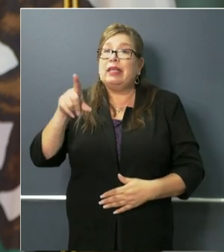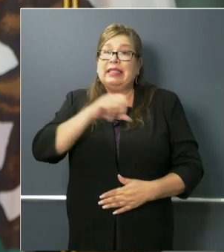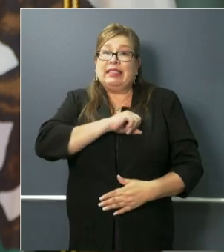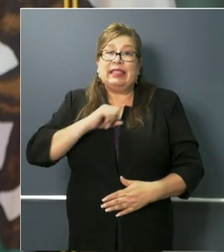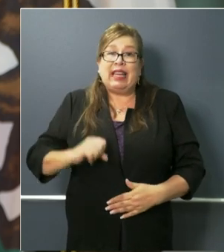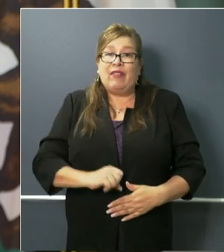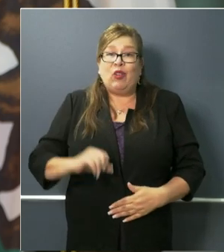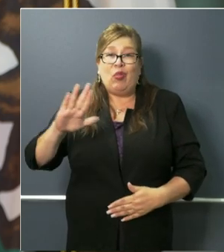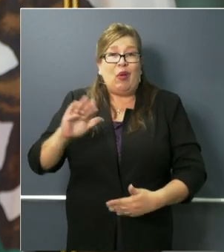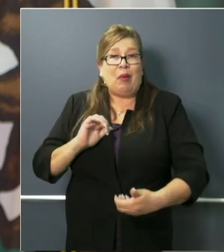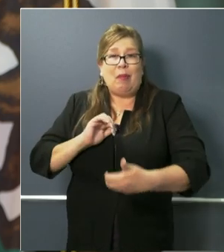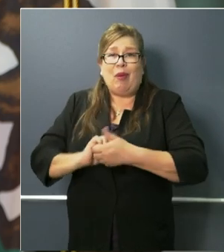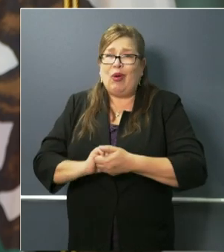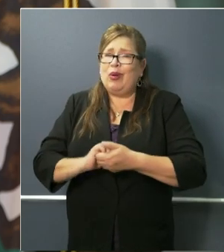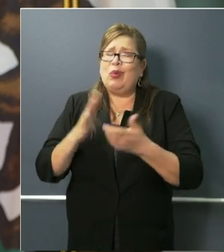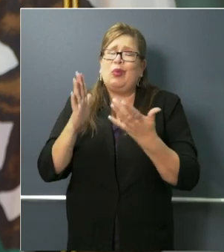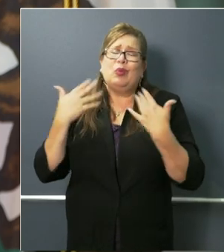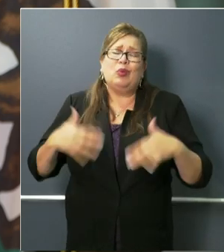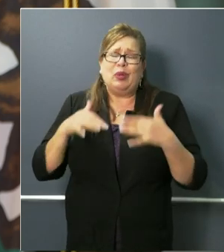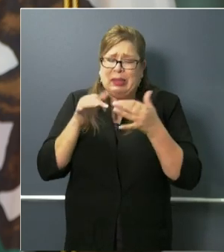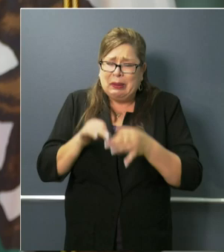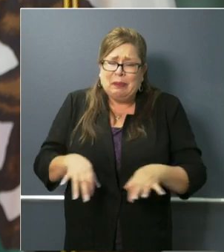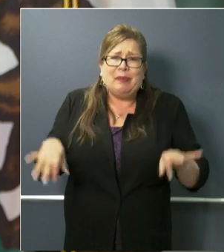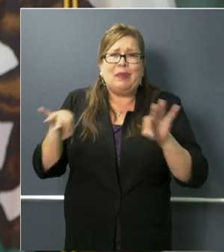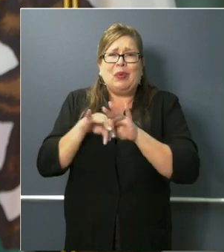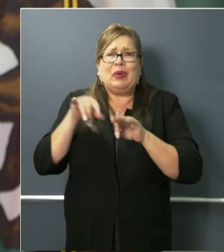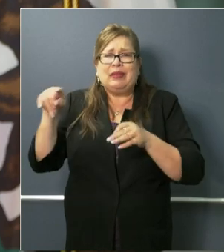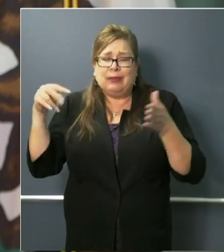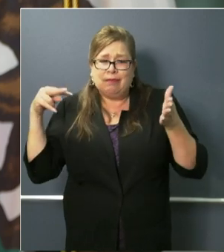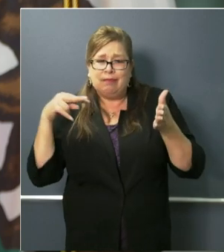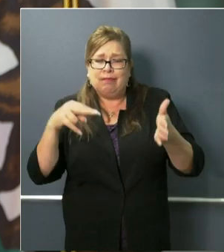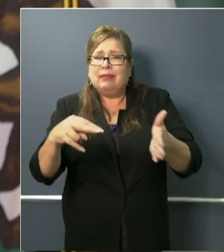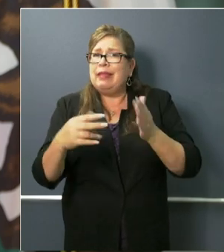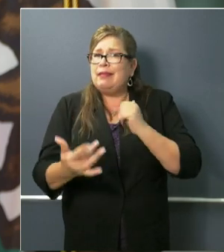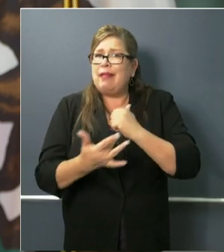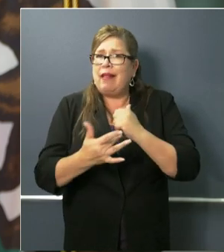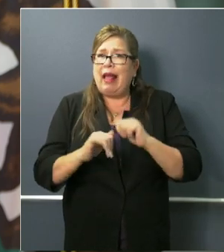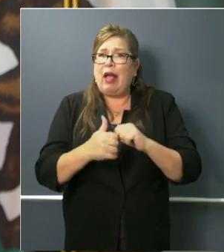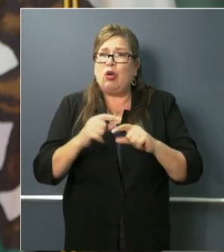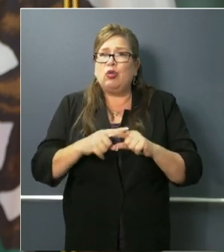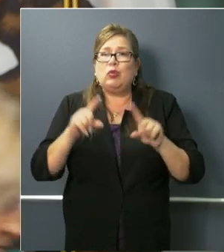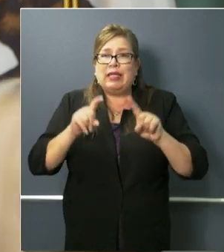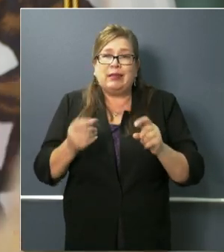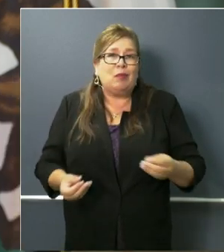critical in looking at that innovative technology to scale up testing across the state